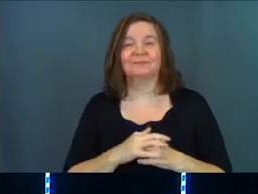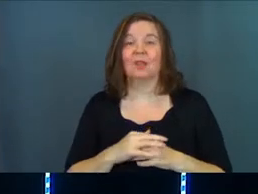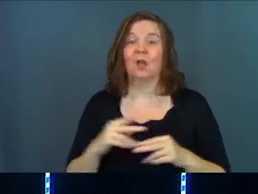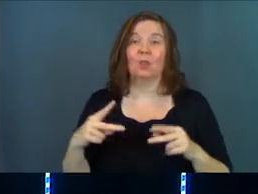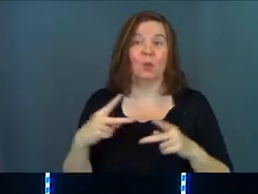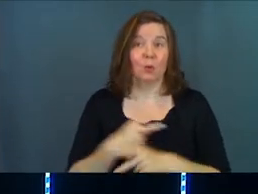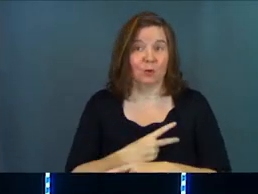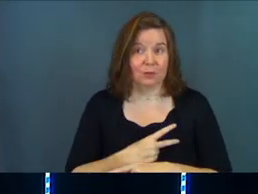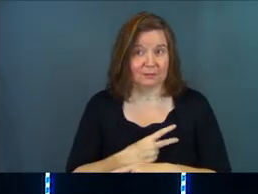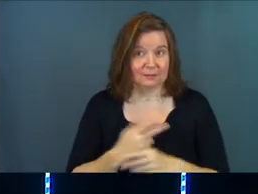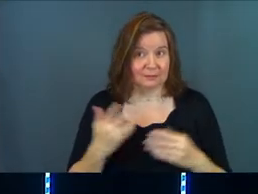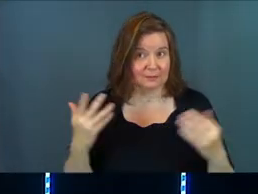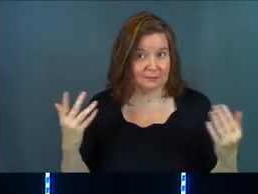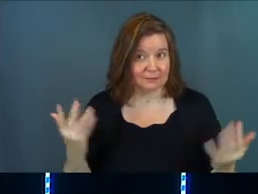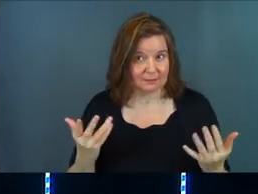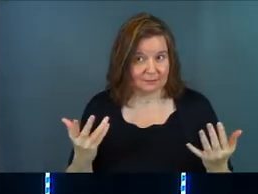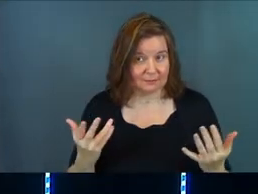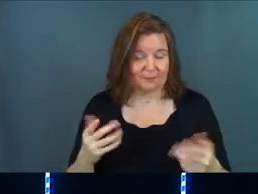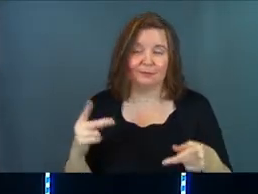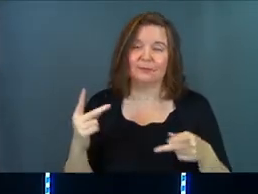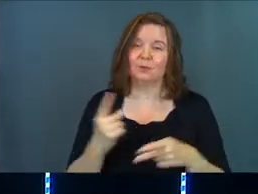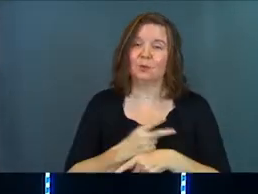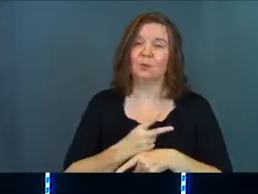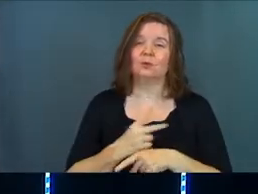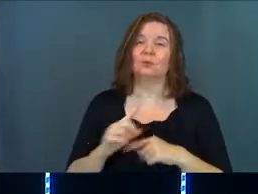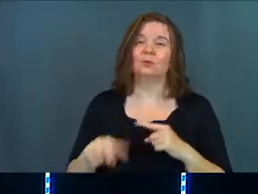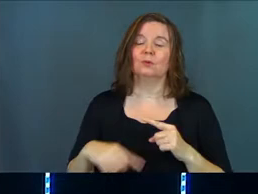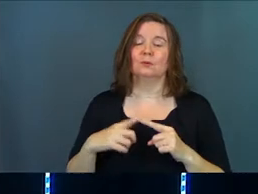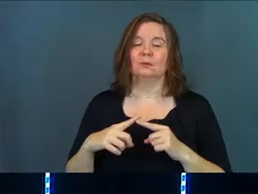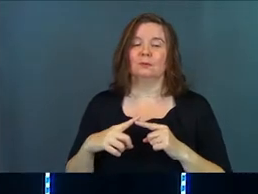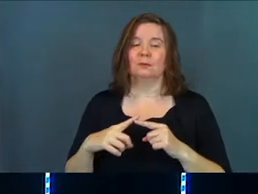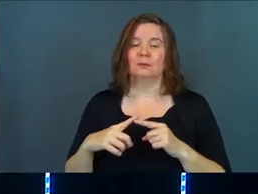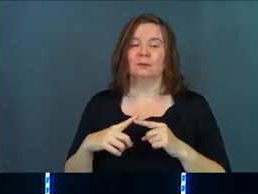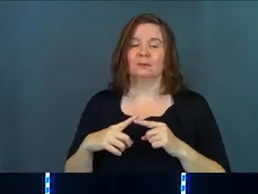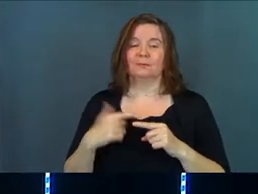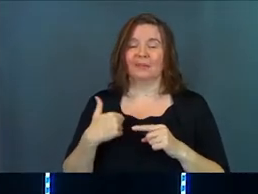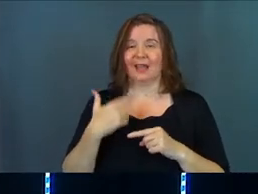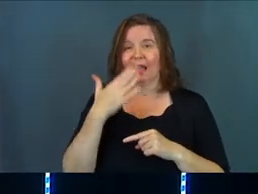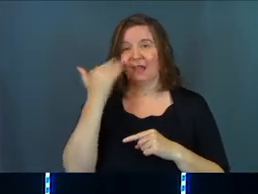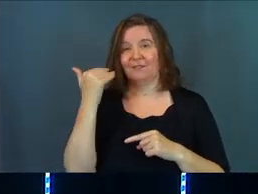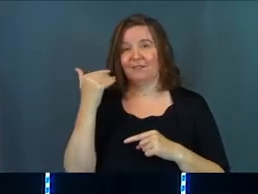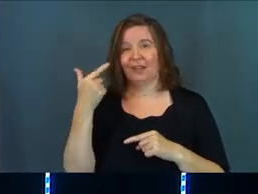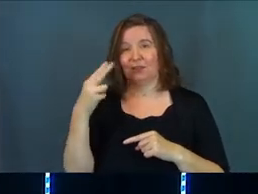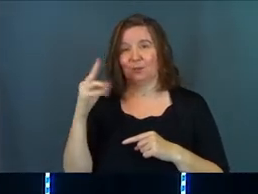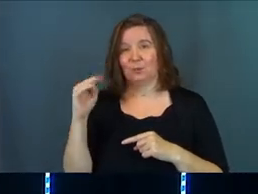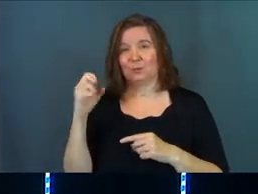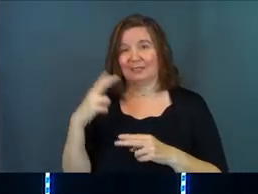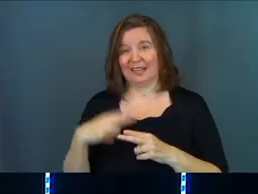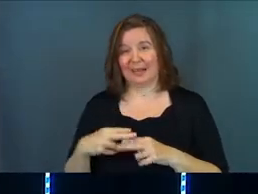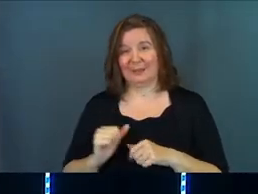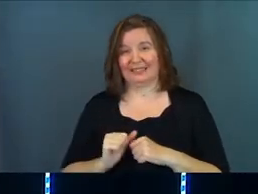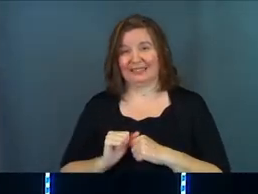The worst though, the worst was I forgot the groom's name.